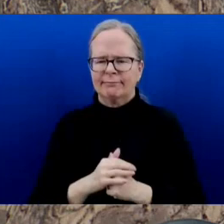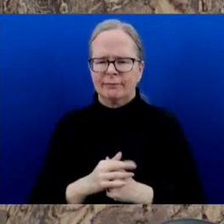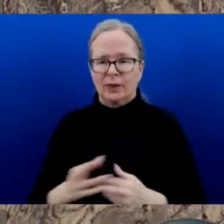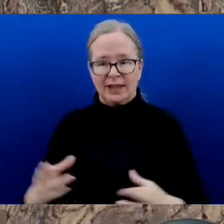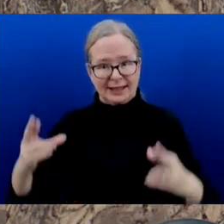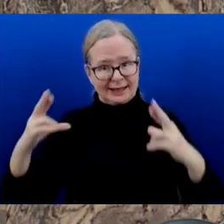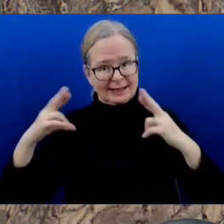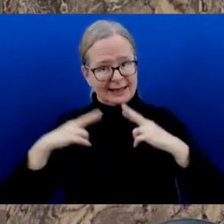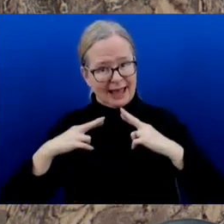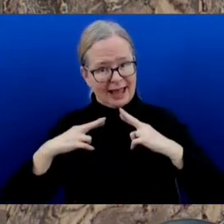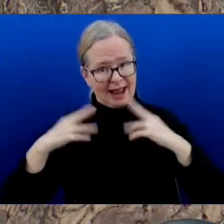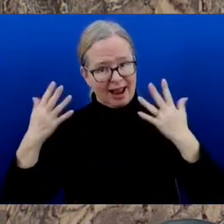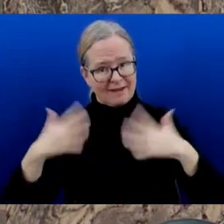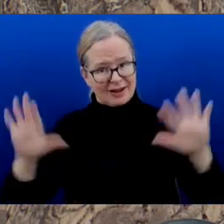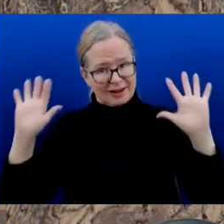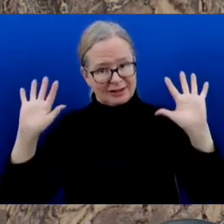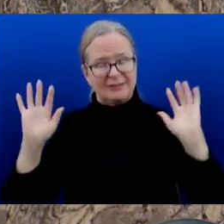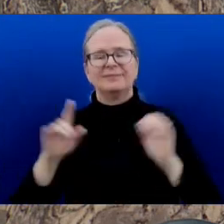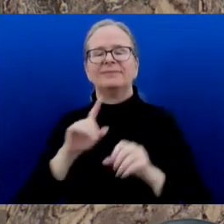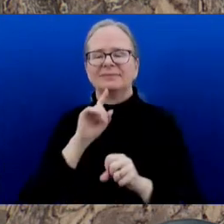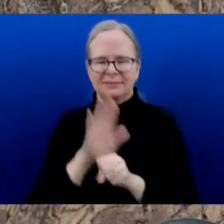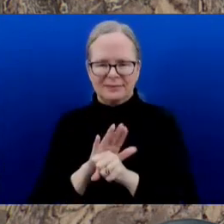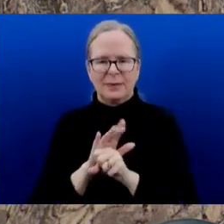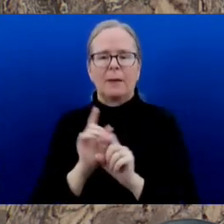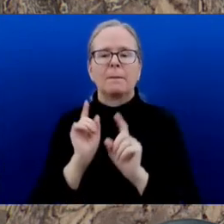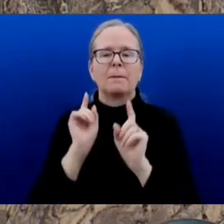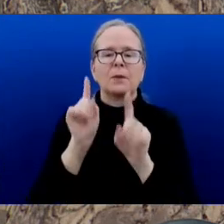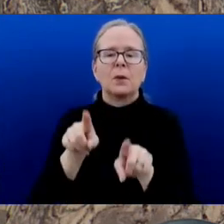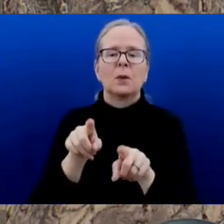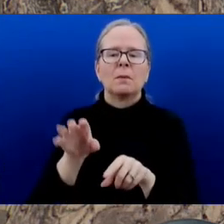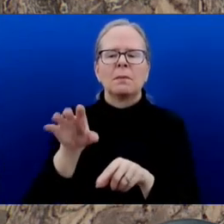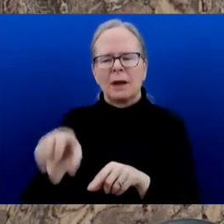He was active with White Rock Rotary.